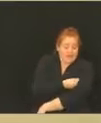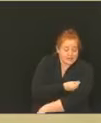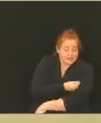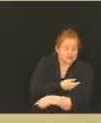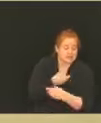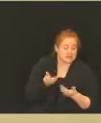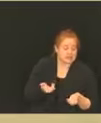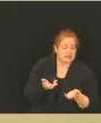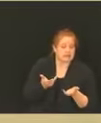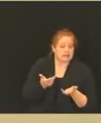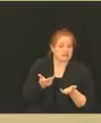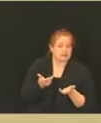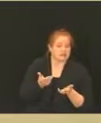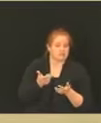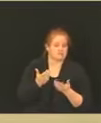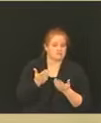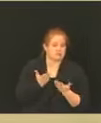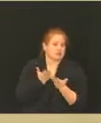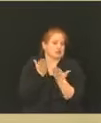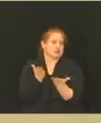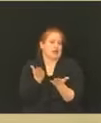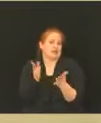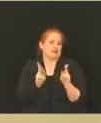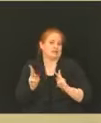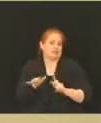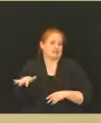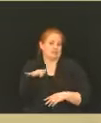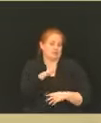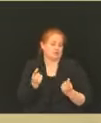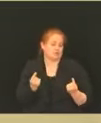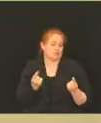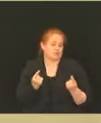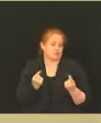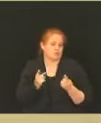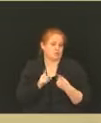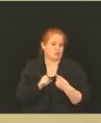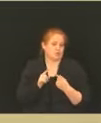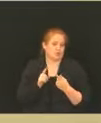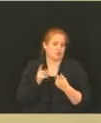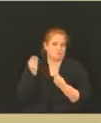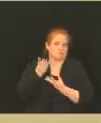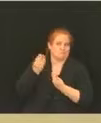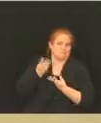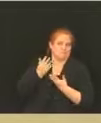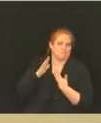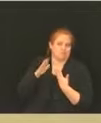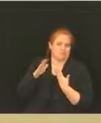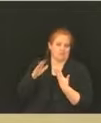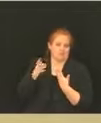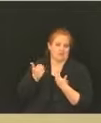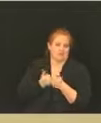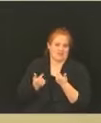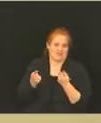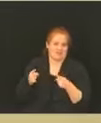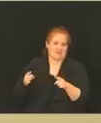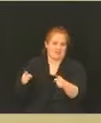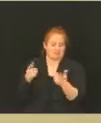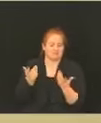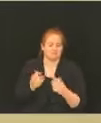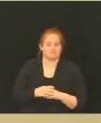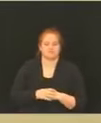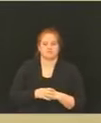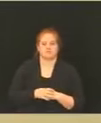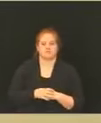residents do to be able to just keep in touch with all the latest developments? Right. I think